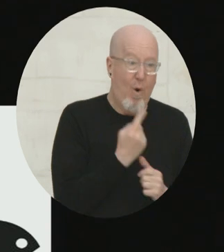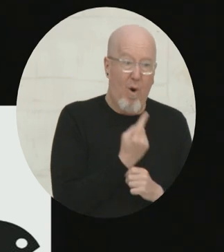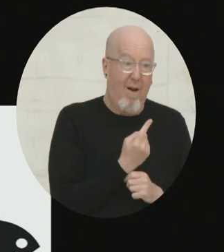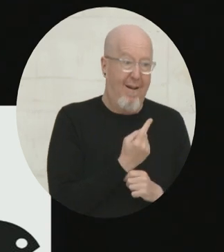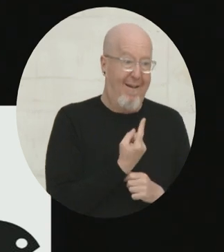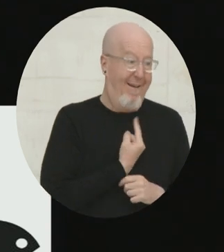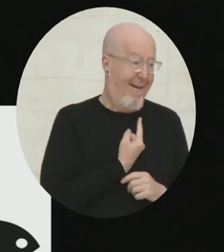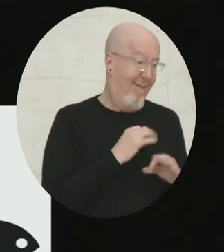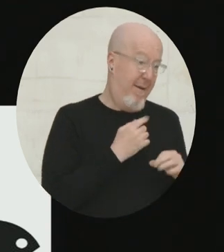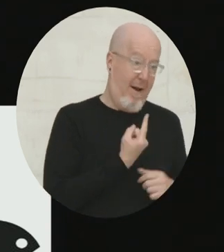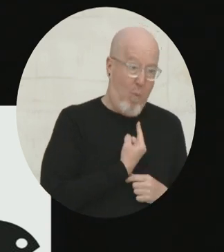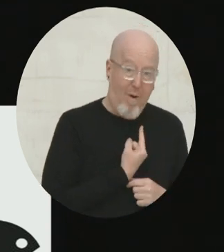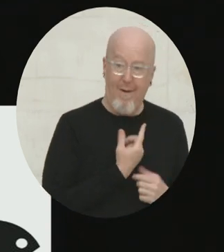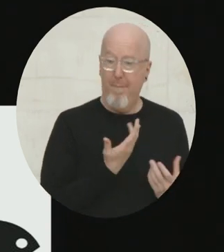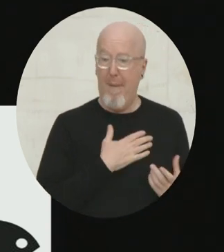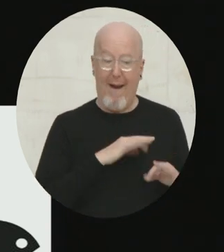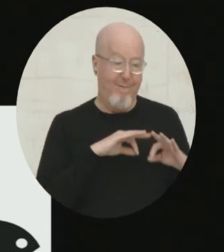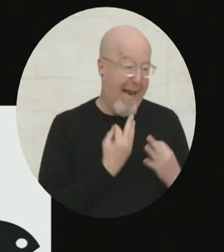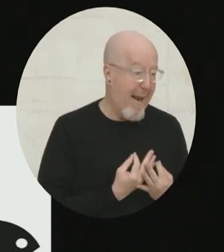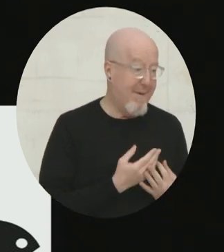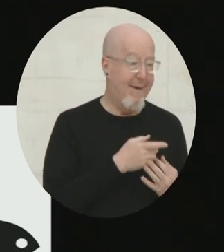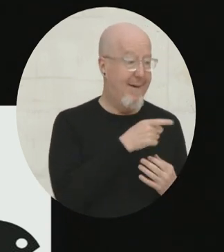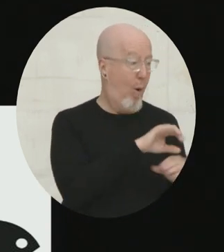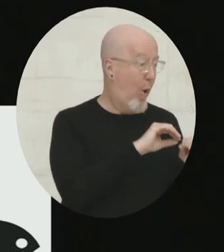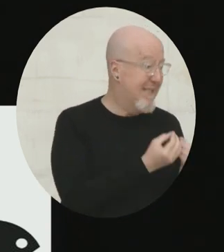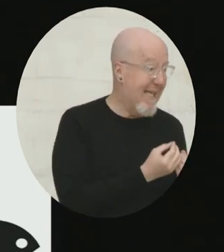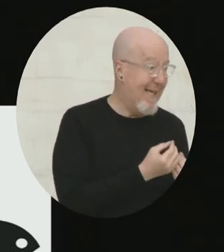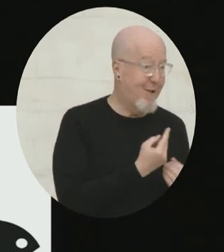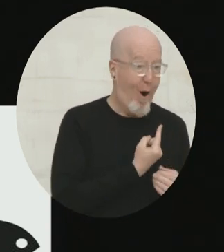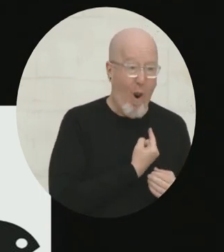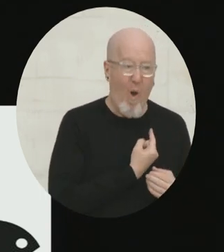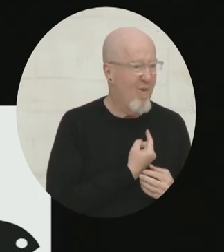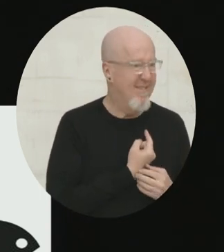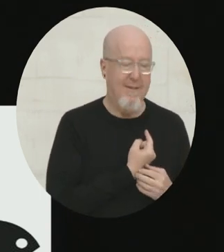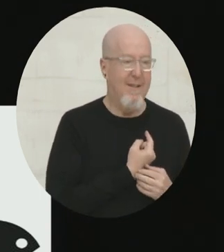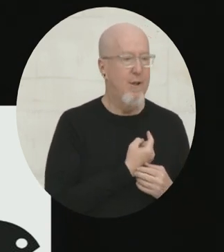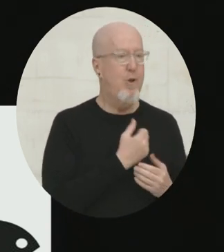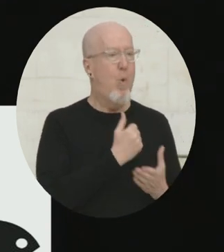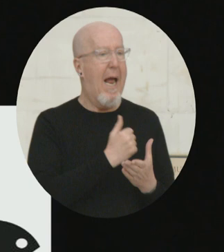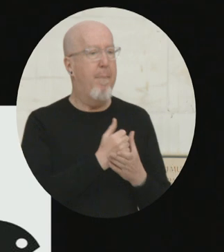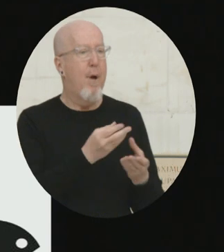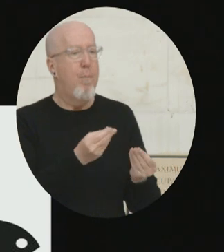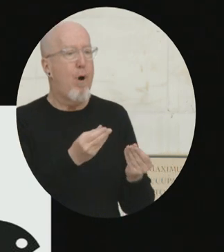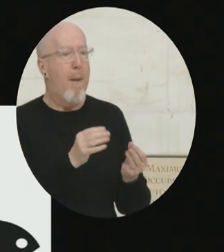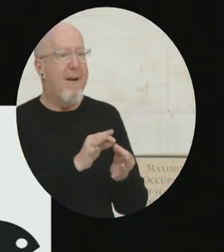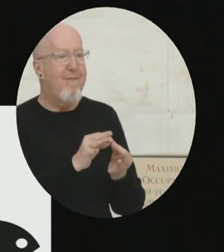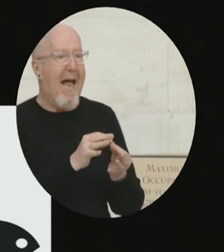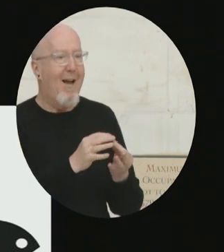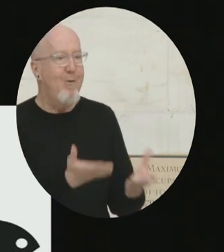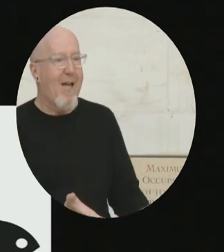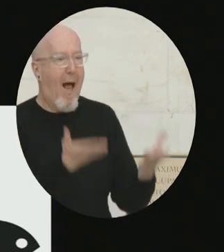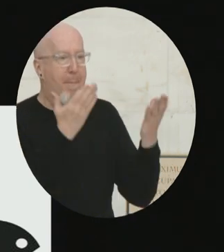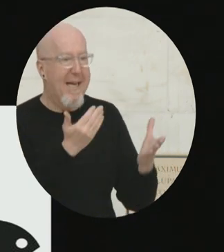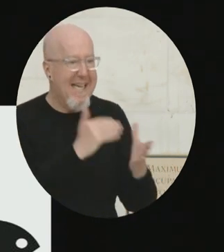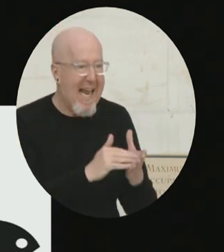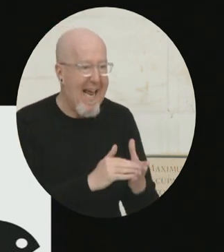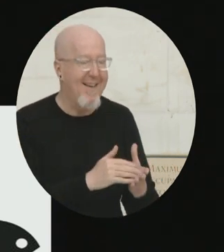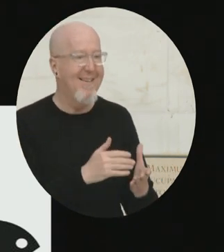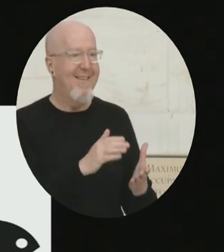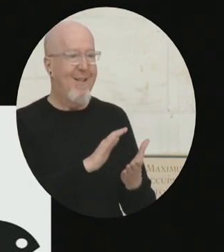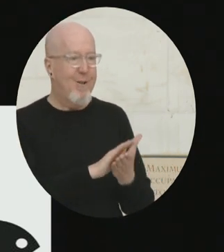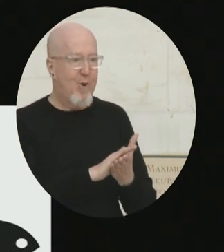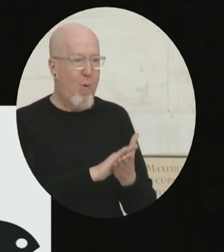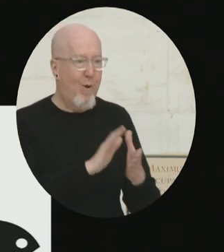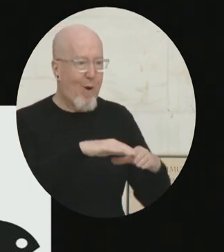no one can do it by themselves. To rebuild, to bring back property values, to bring back schools, bring back businesses, they require us all